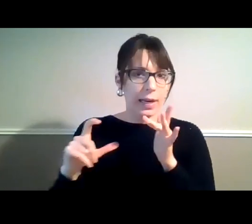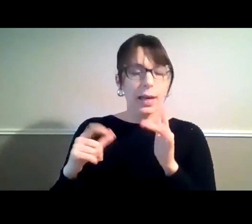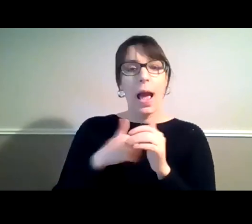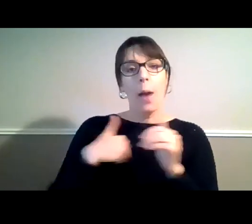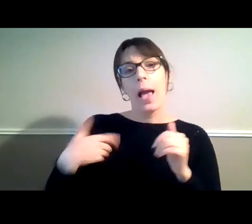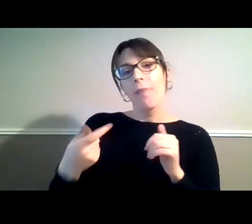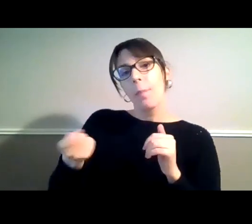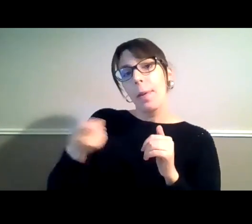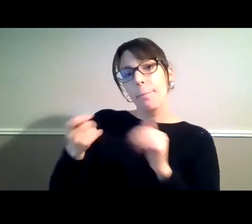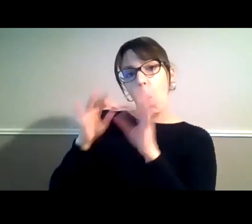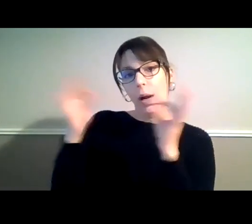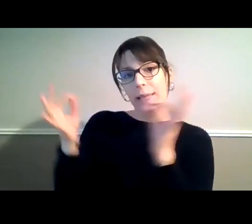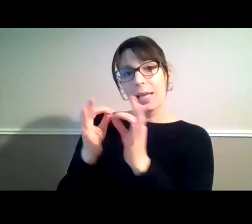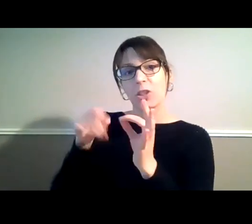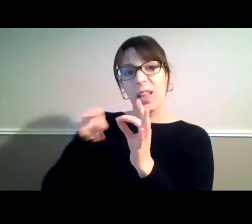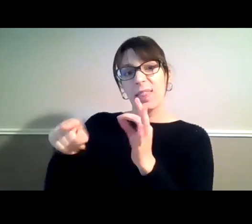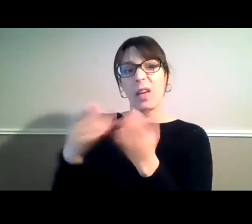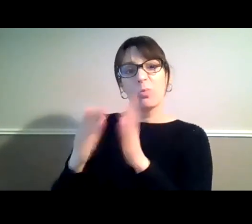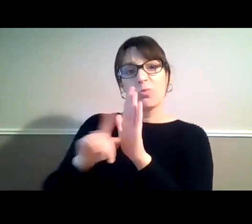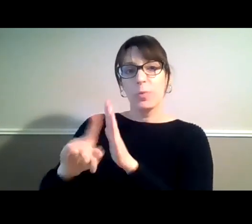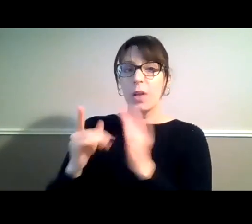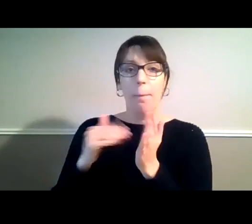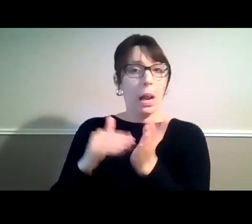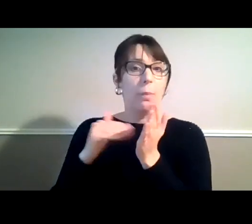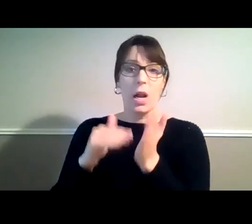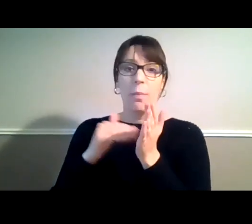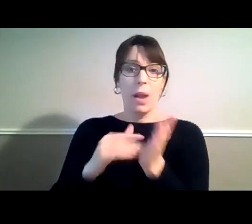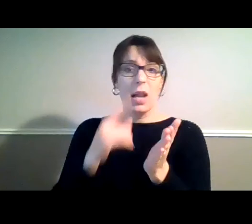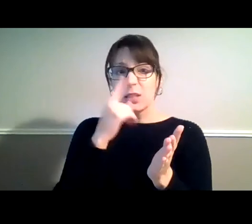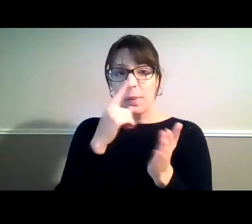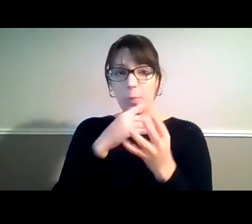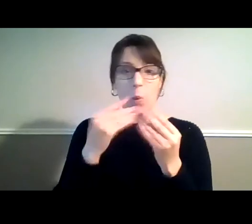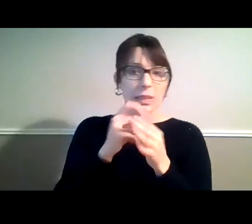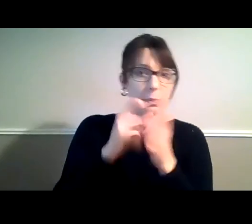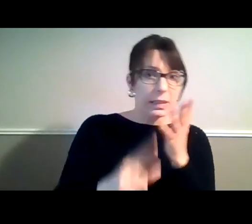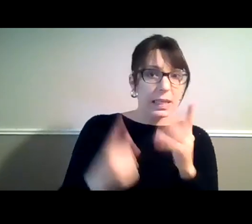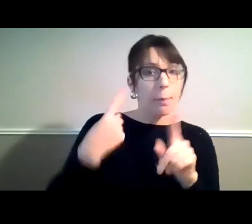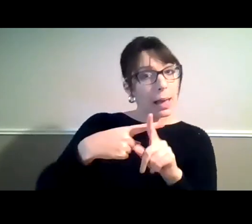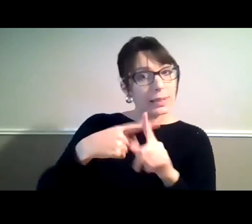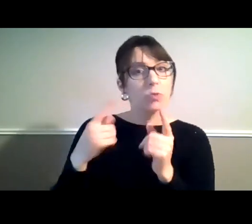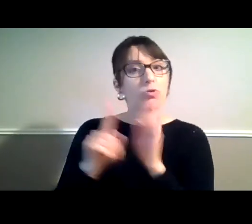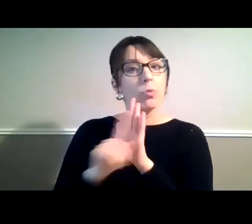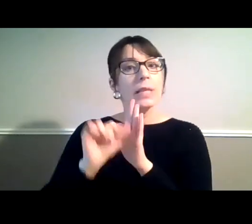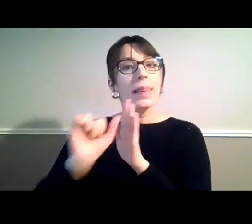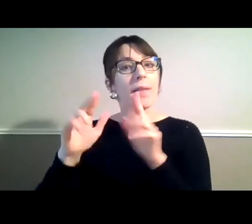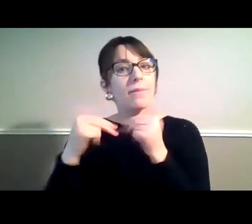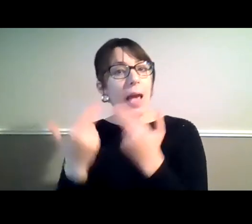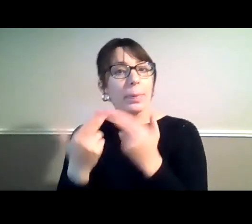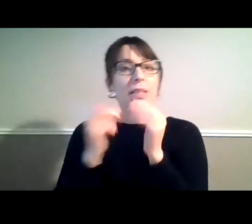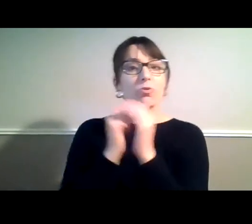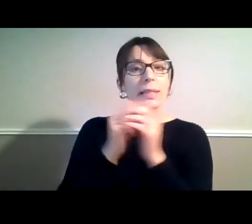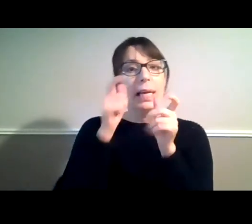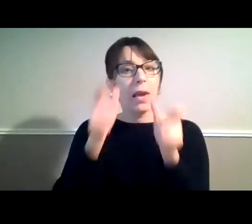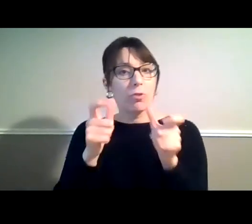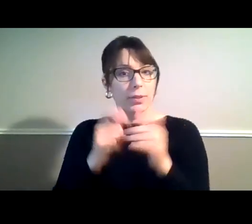Australians with disability, along with family members, friends, and carers. And before we get started,